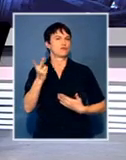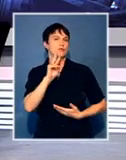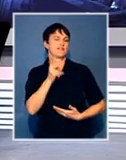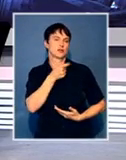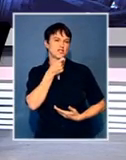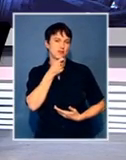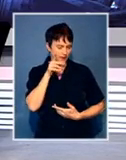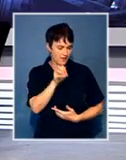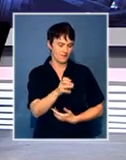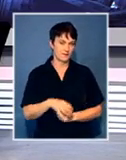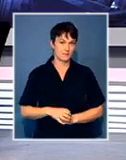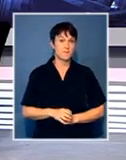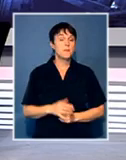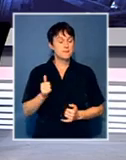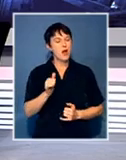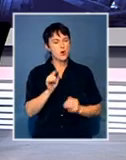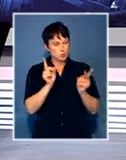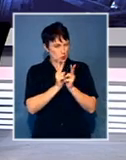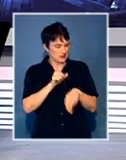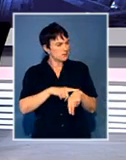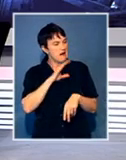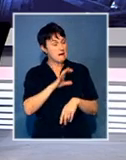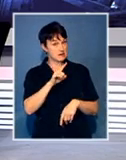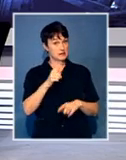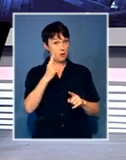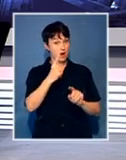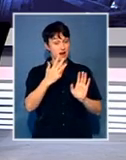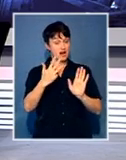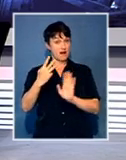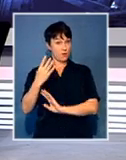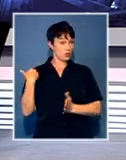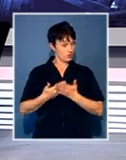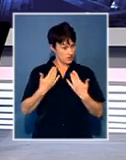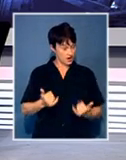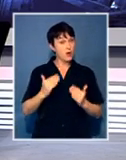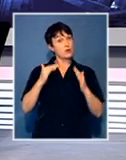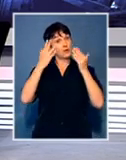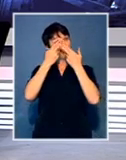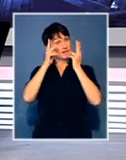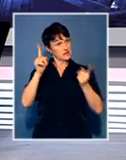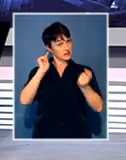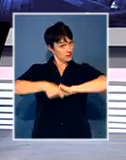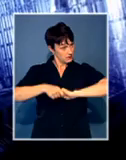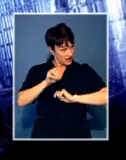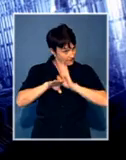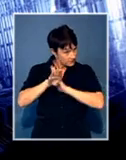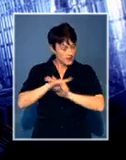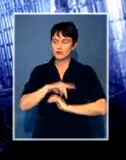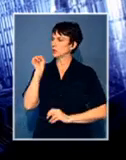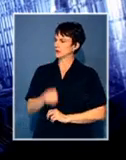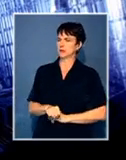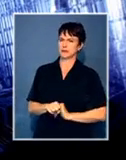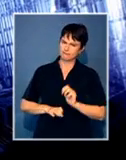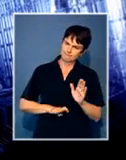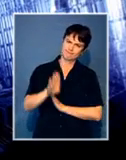seconds. Have we changed from 94 to where we are now? Has there been improvements in our tertiary education? A lot of progress, I can say.